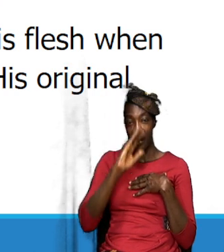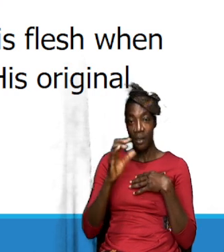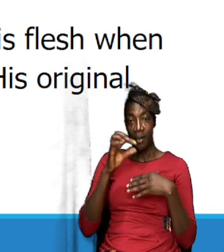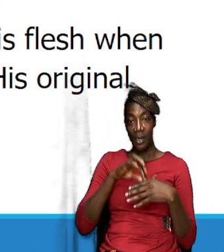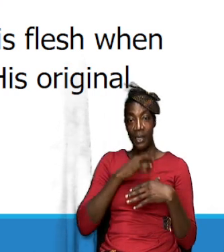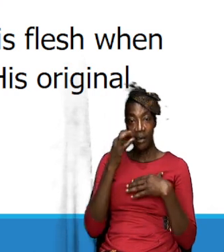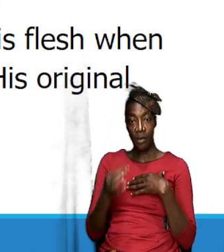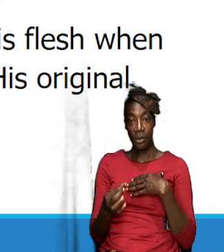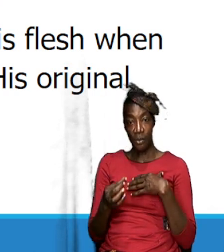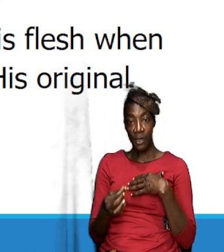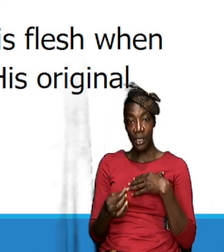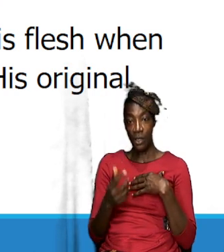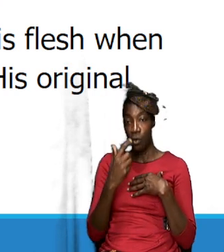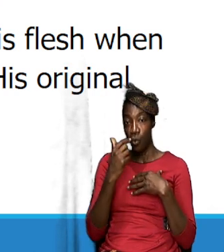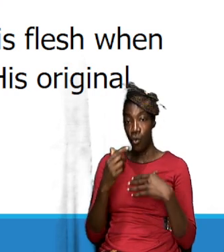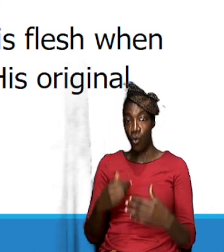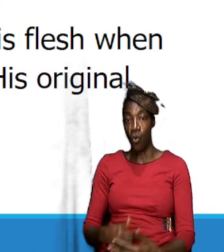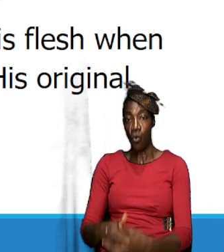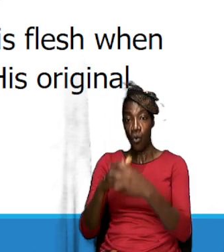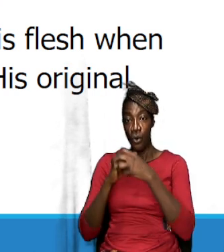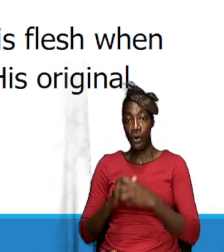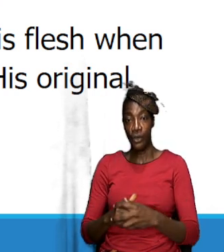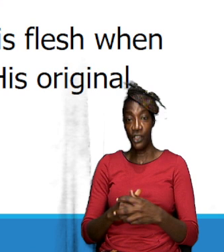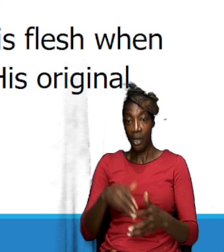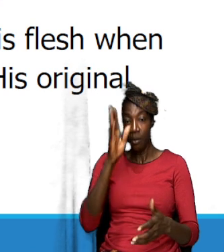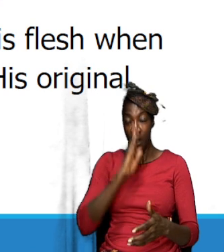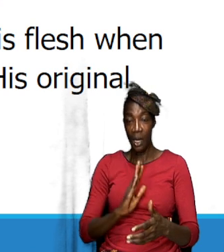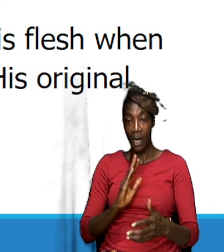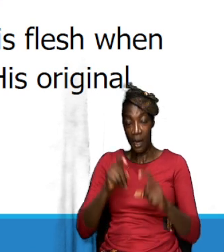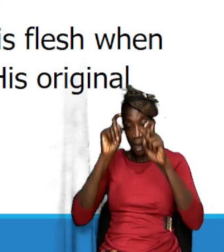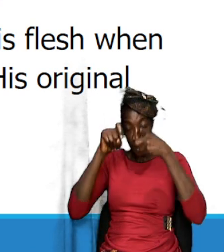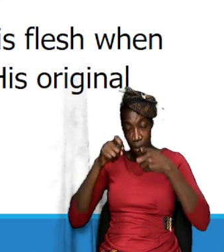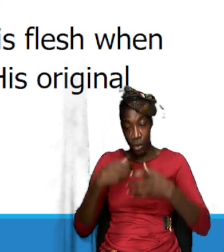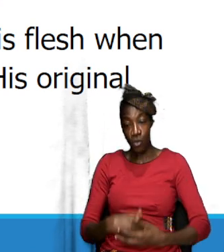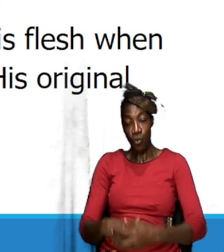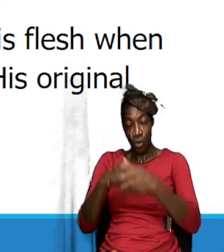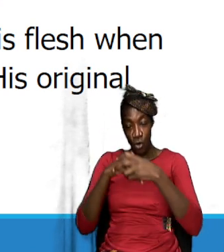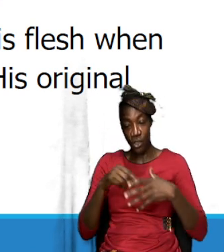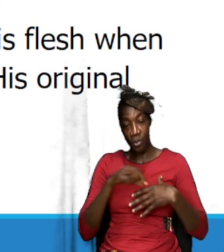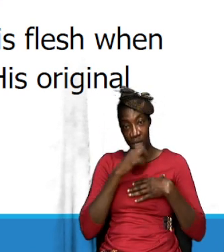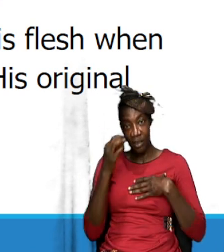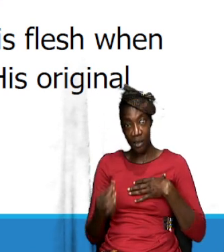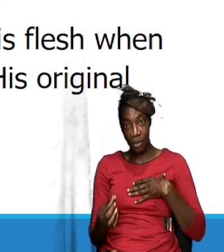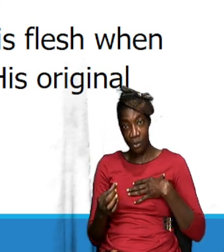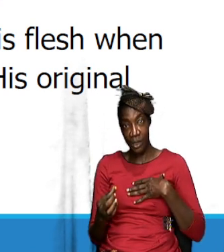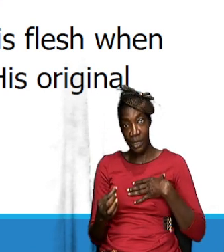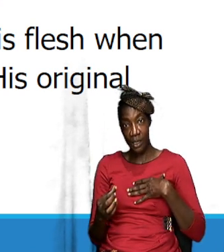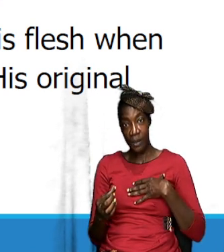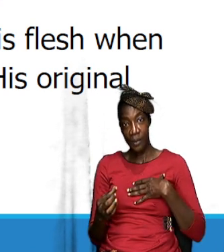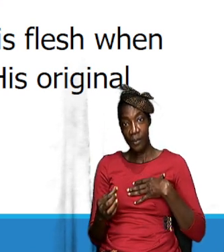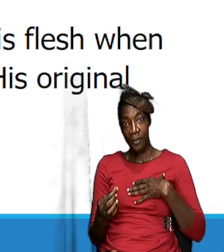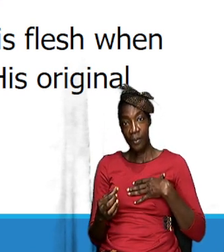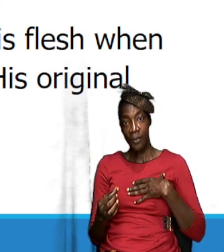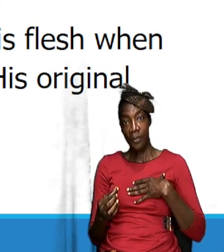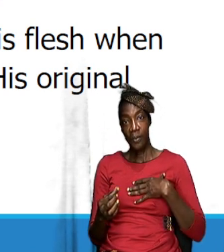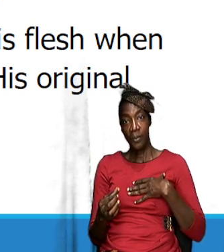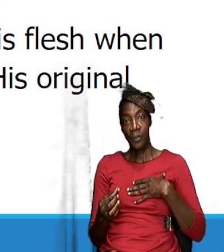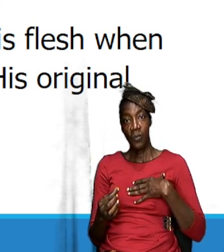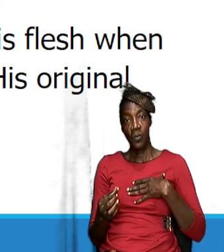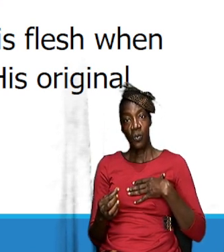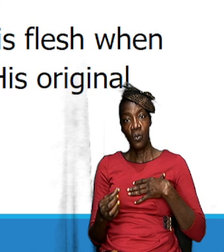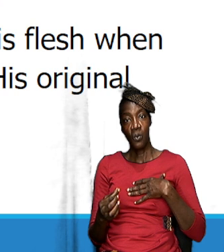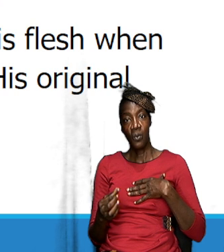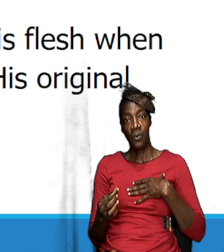spirit they that worship him must worship him in spirit and again he is using here the common